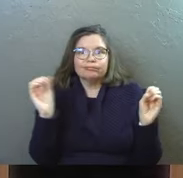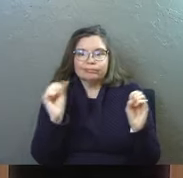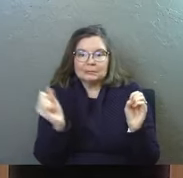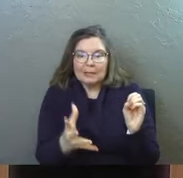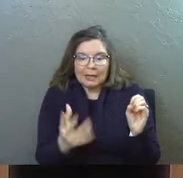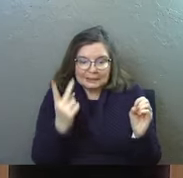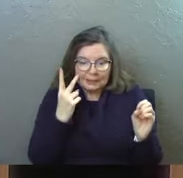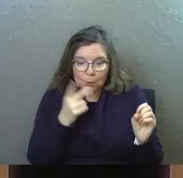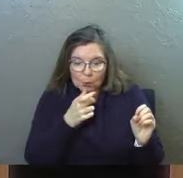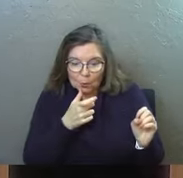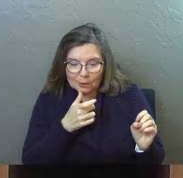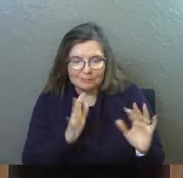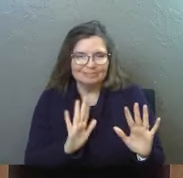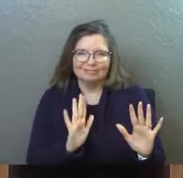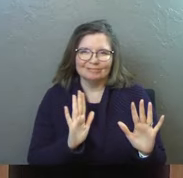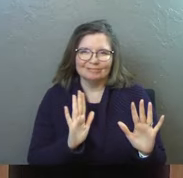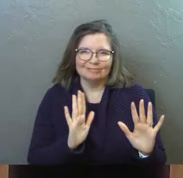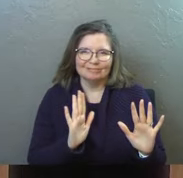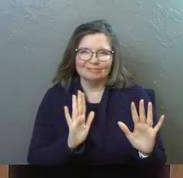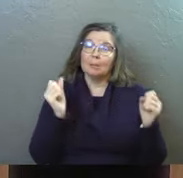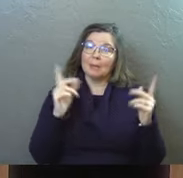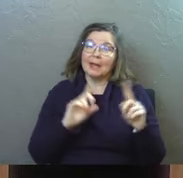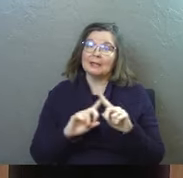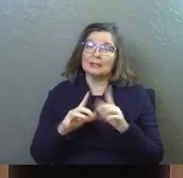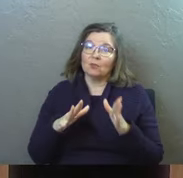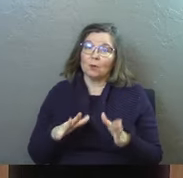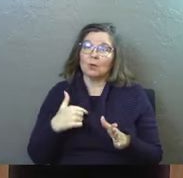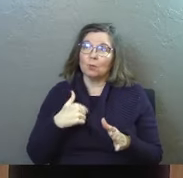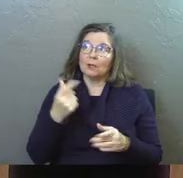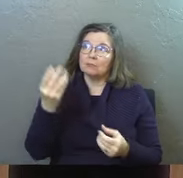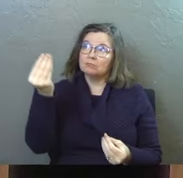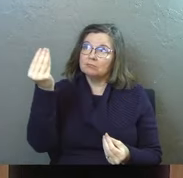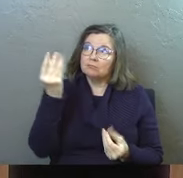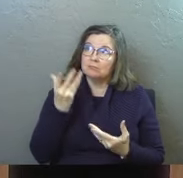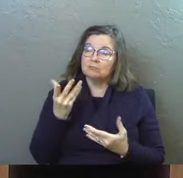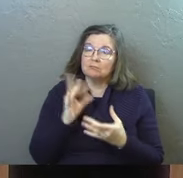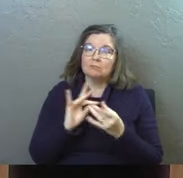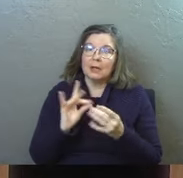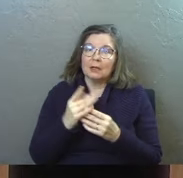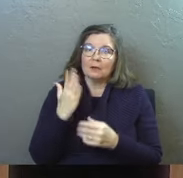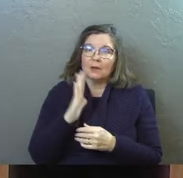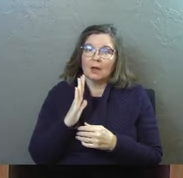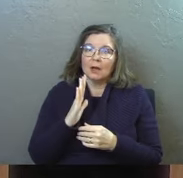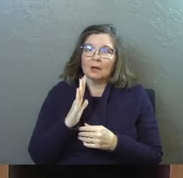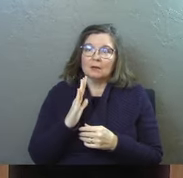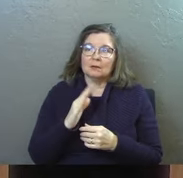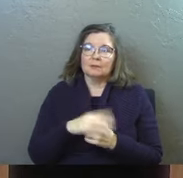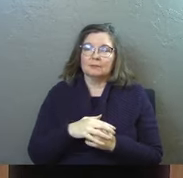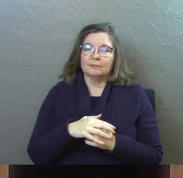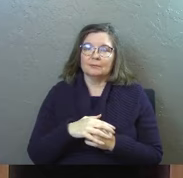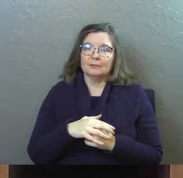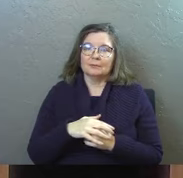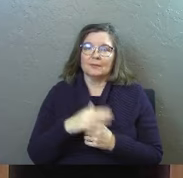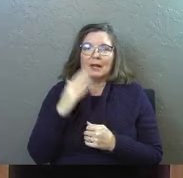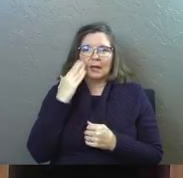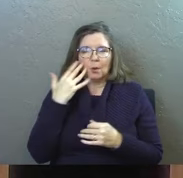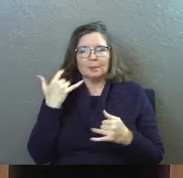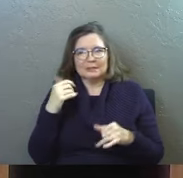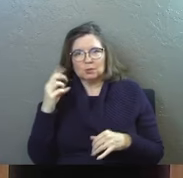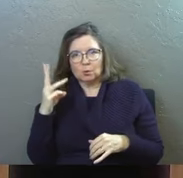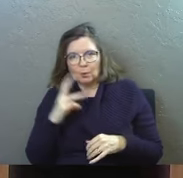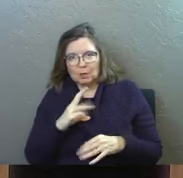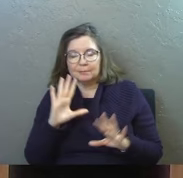there are lots of different ways that you can hear God and we seldom use that way it's still weird I know it's still weird